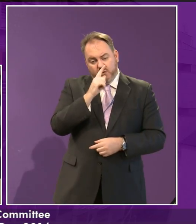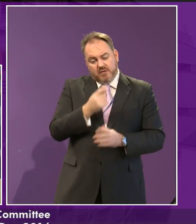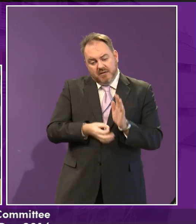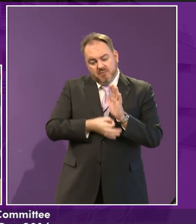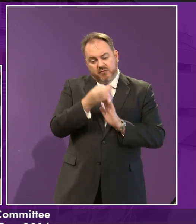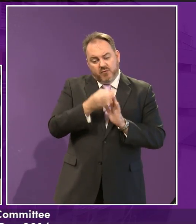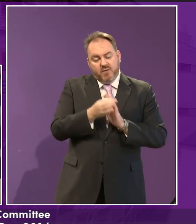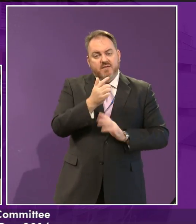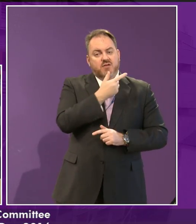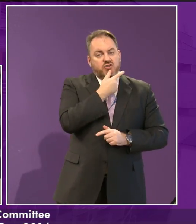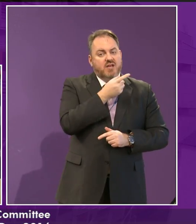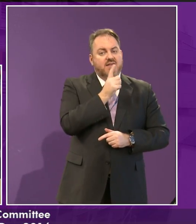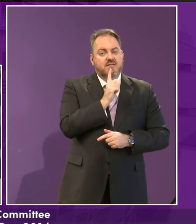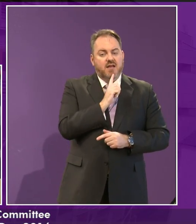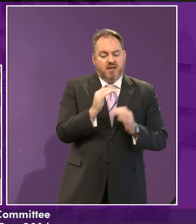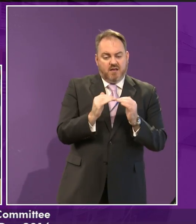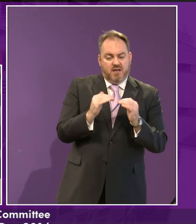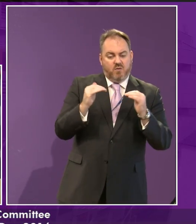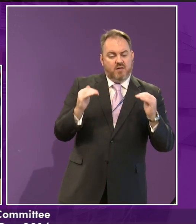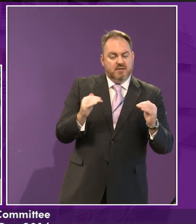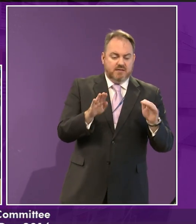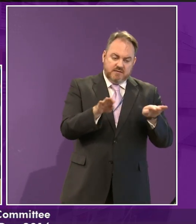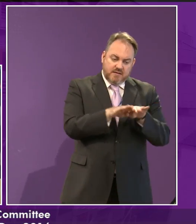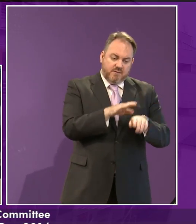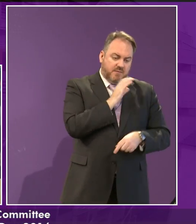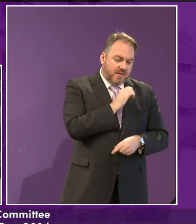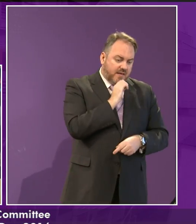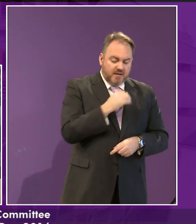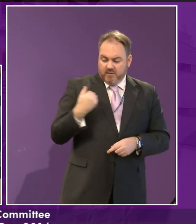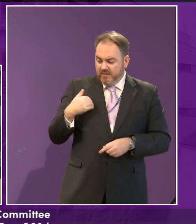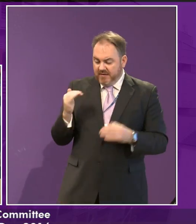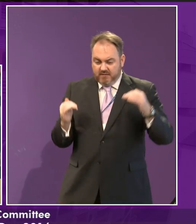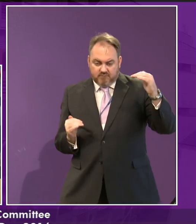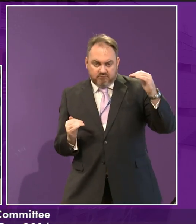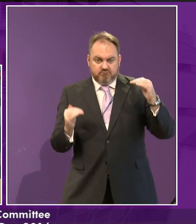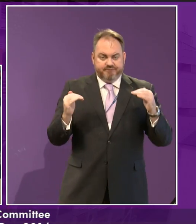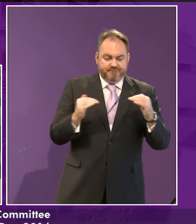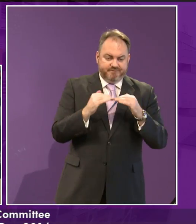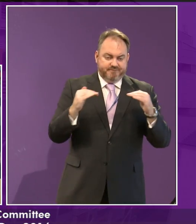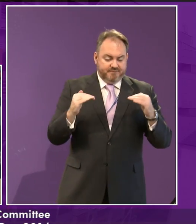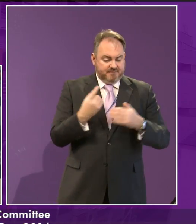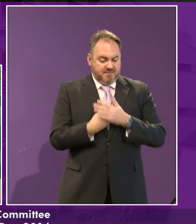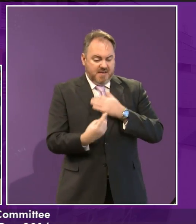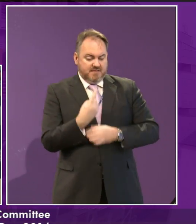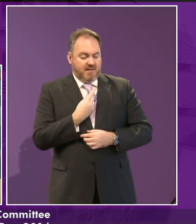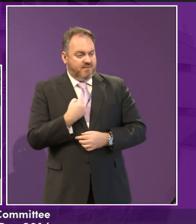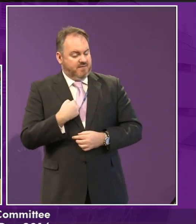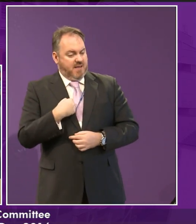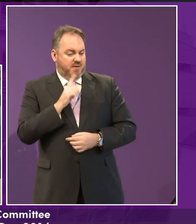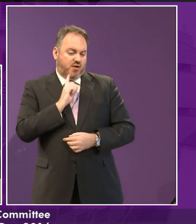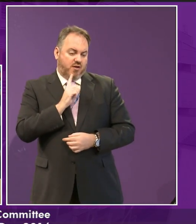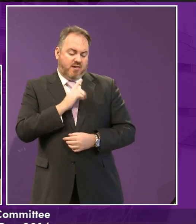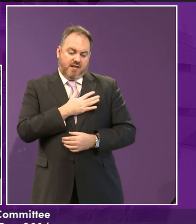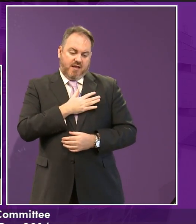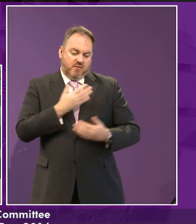equality, especially across schools. Because in a lot of places, as a girl, I like to play many sports